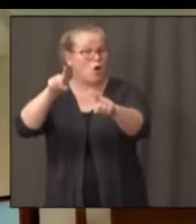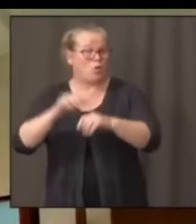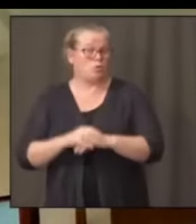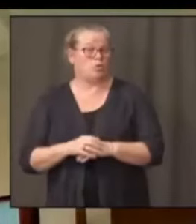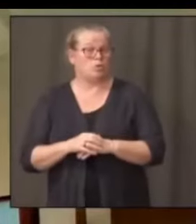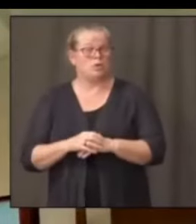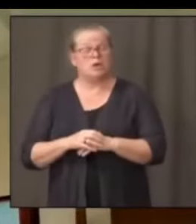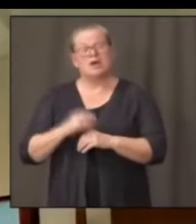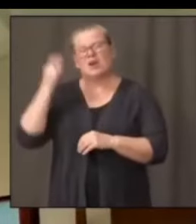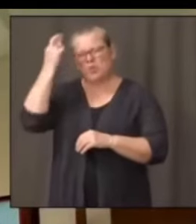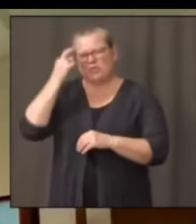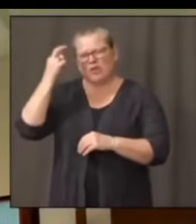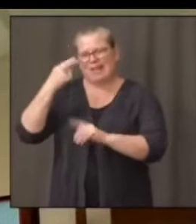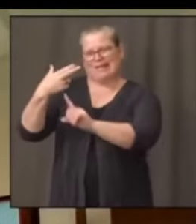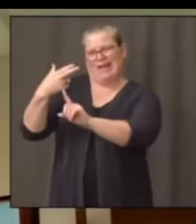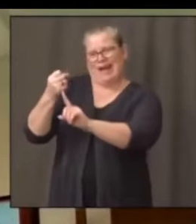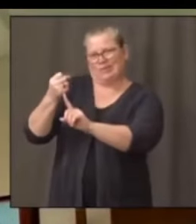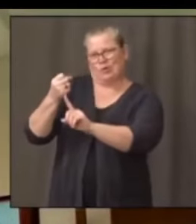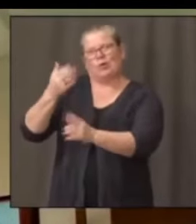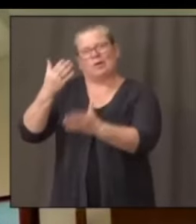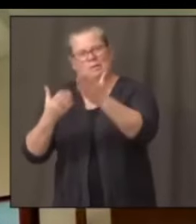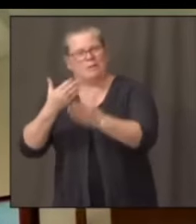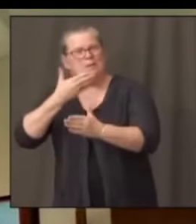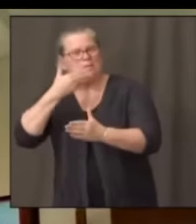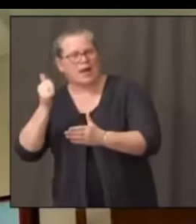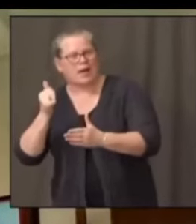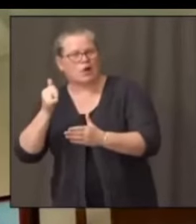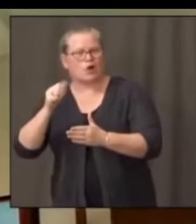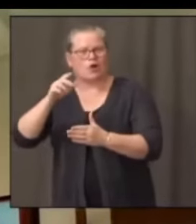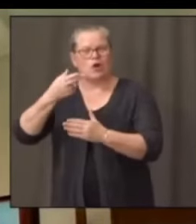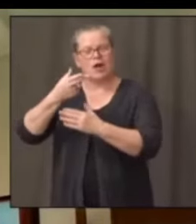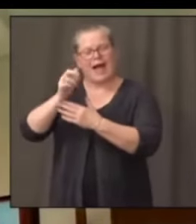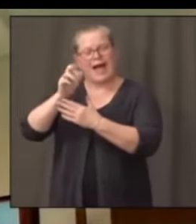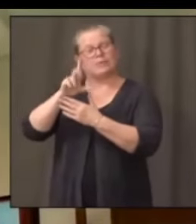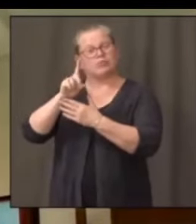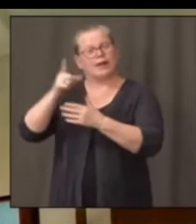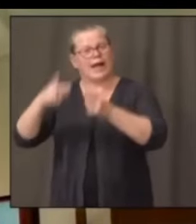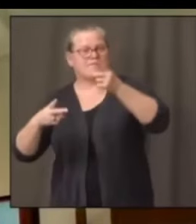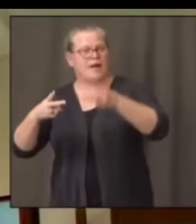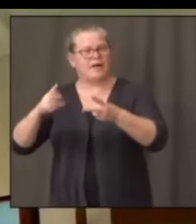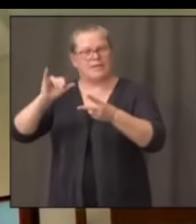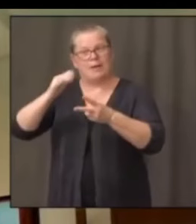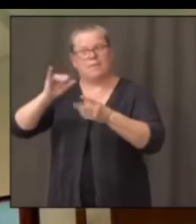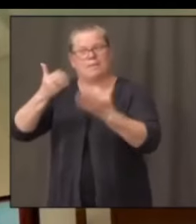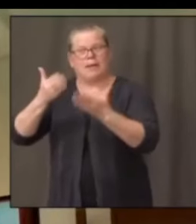more feasible to start off in a hybrid version and that's something that districts are going to be able to decide.